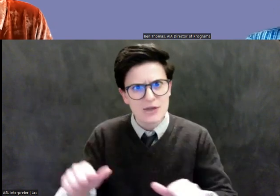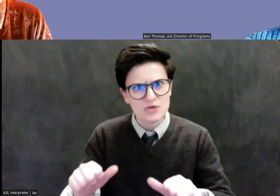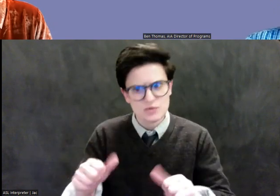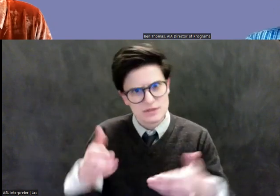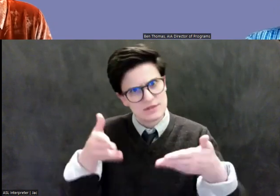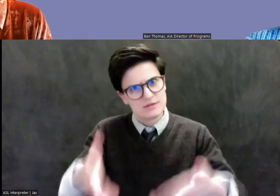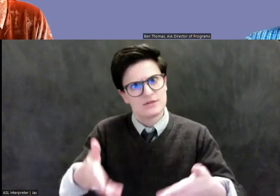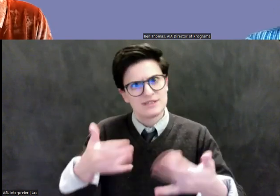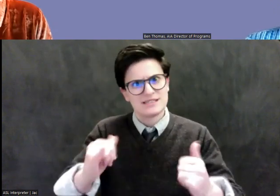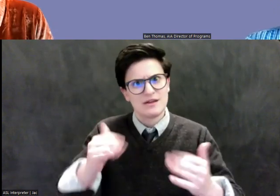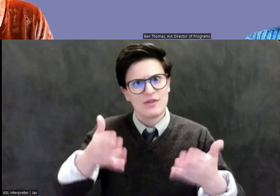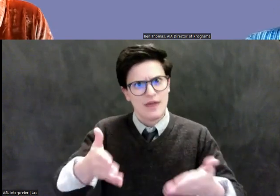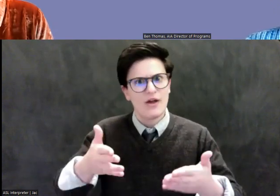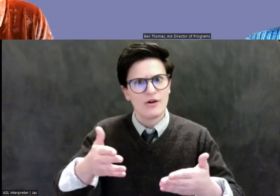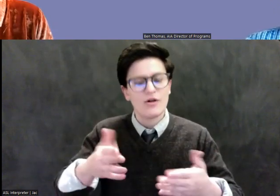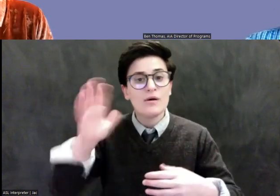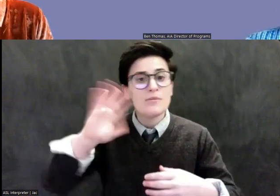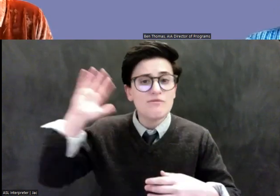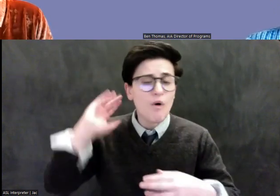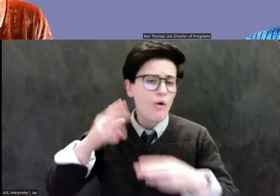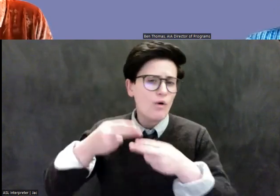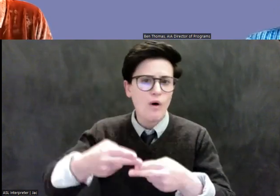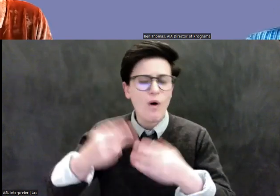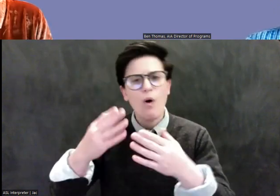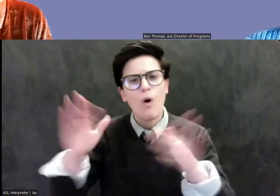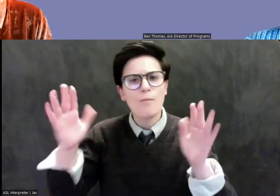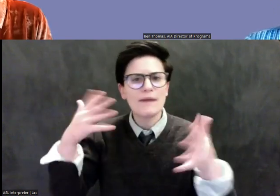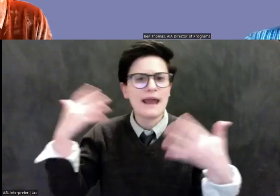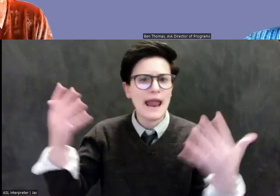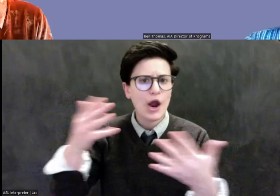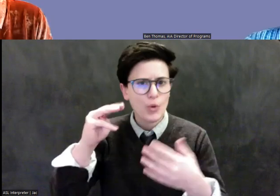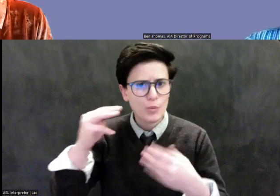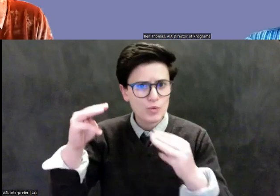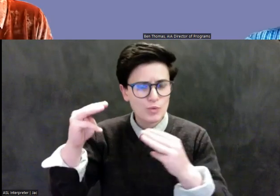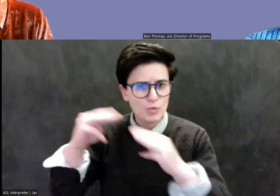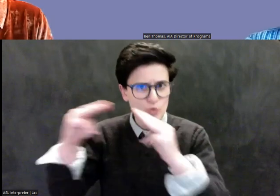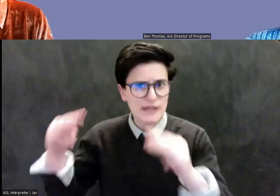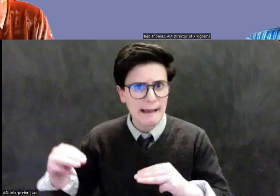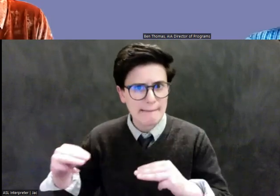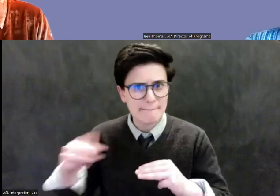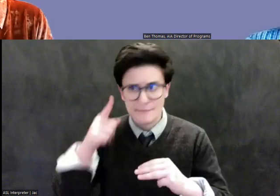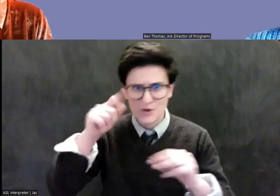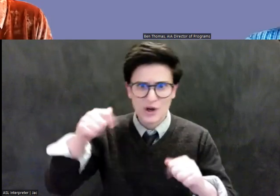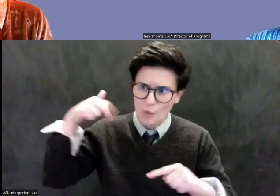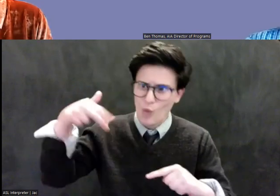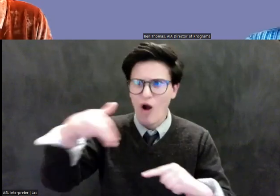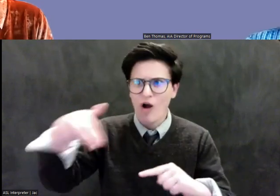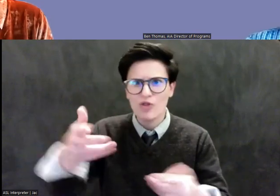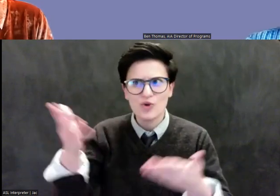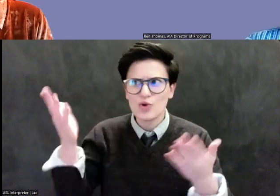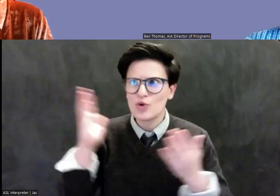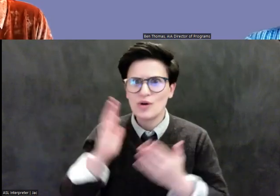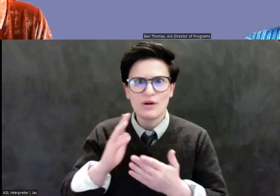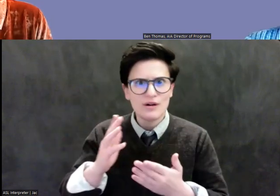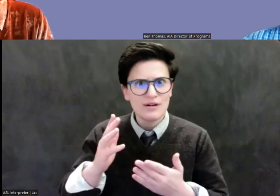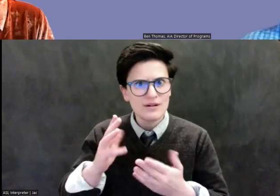as an open air museum. Um, the other thing about that is the parts of the world that